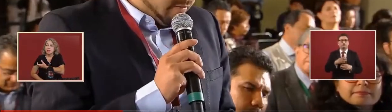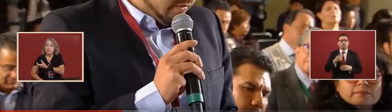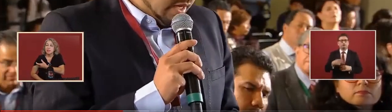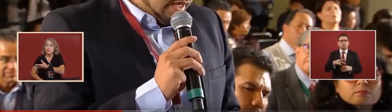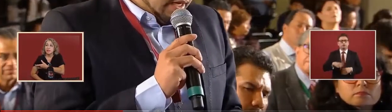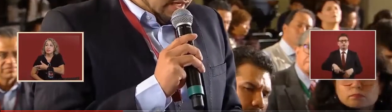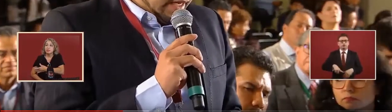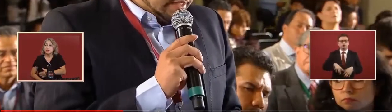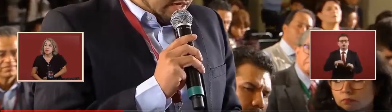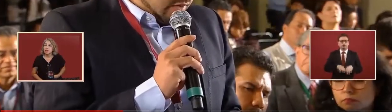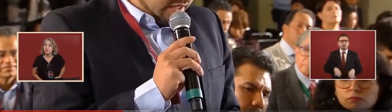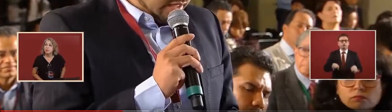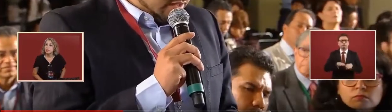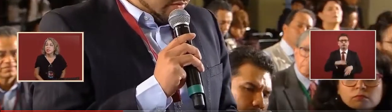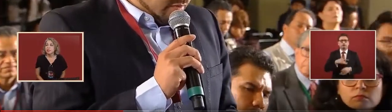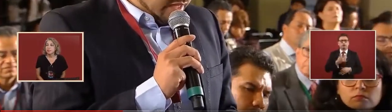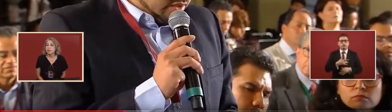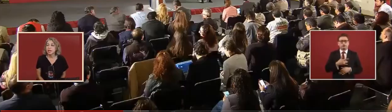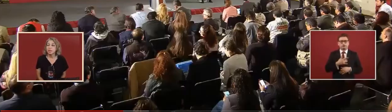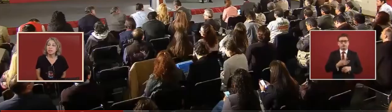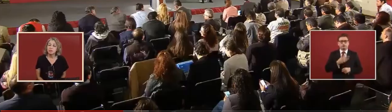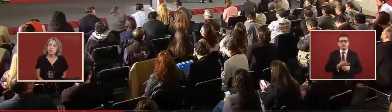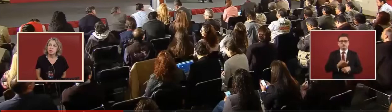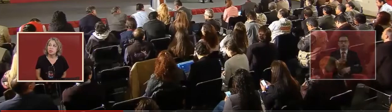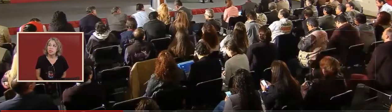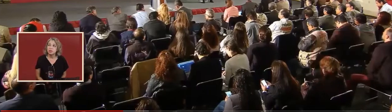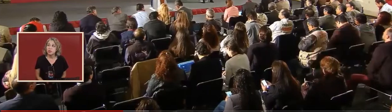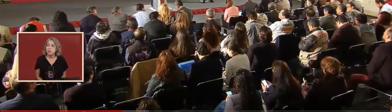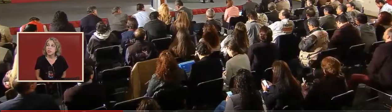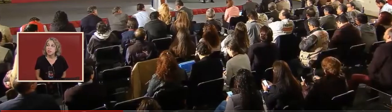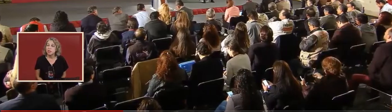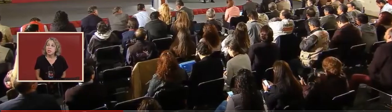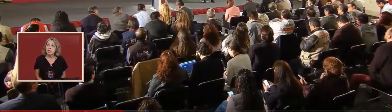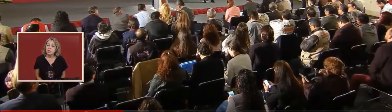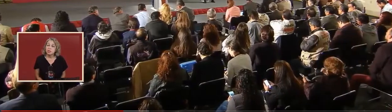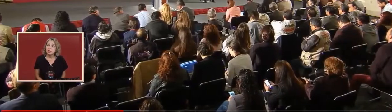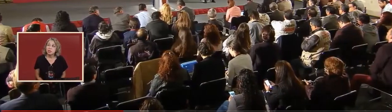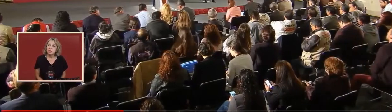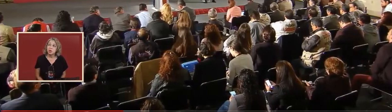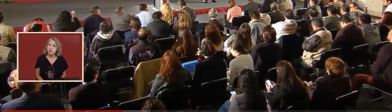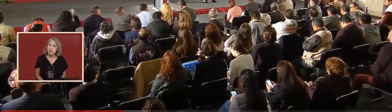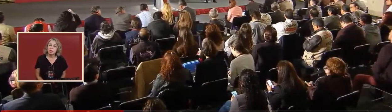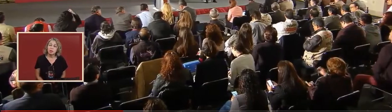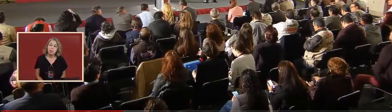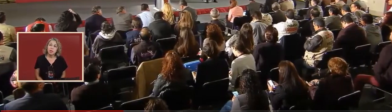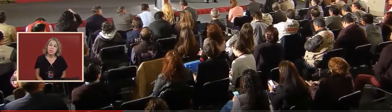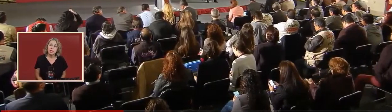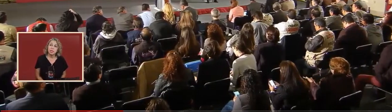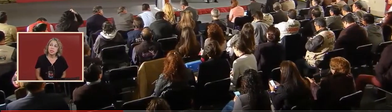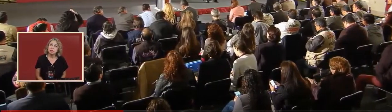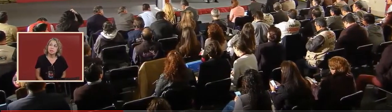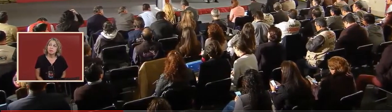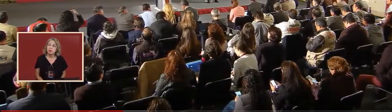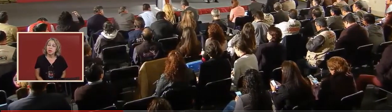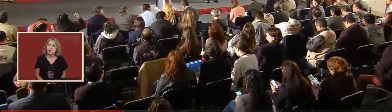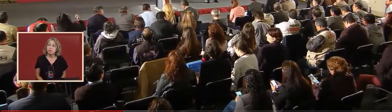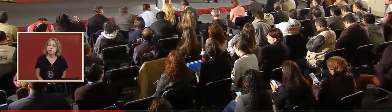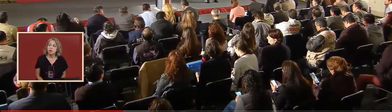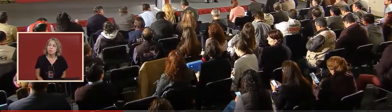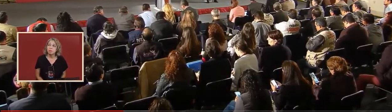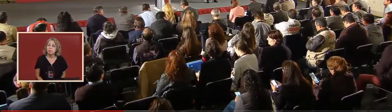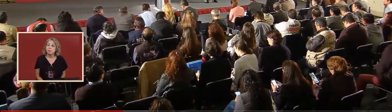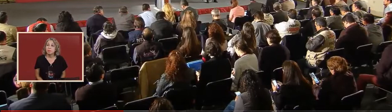and this fourth transformation to separate politics politics from the media?